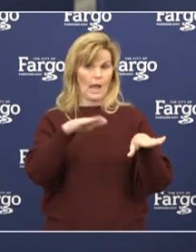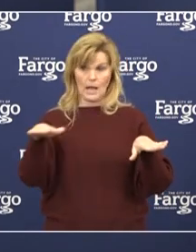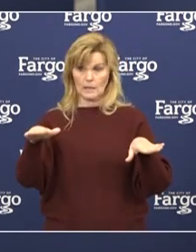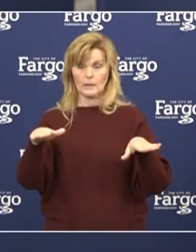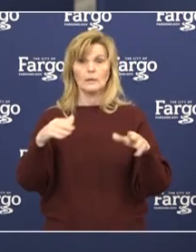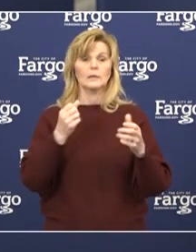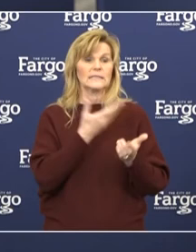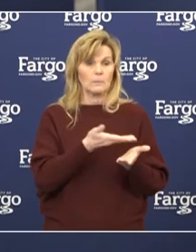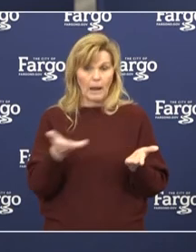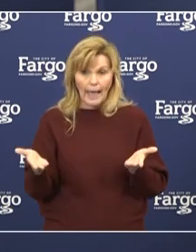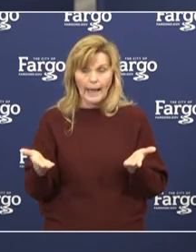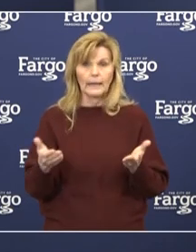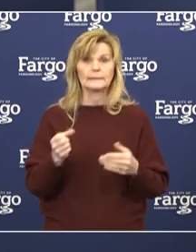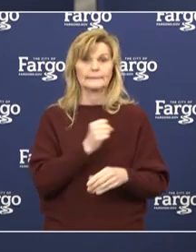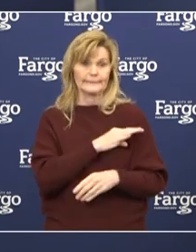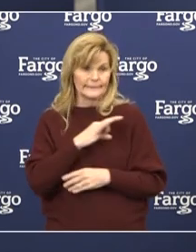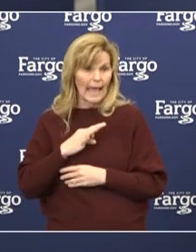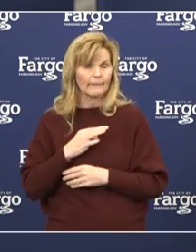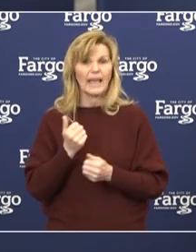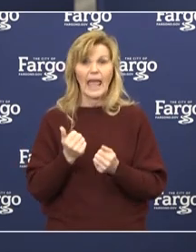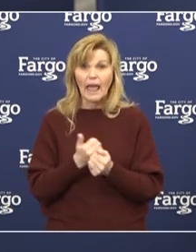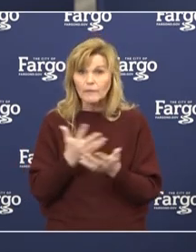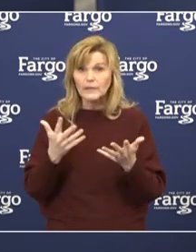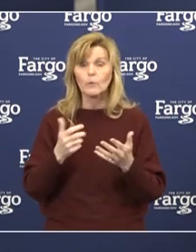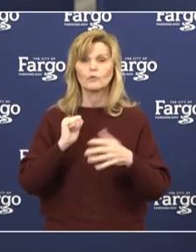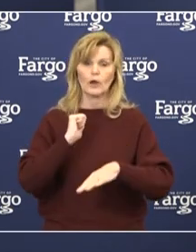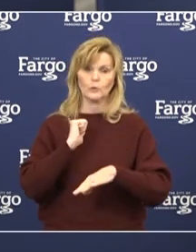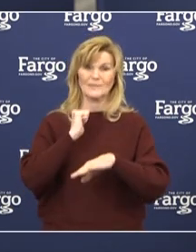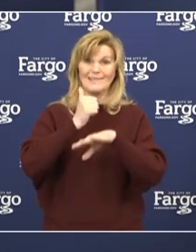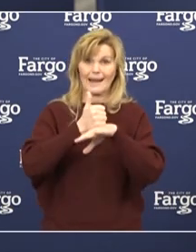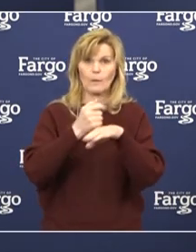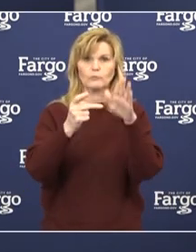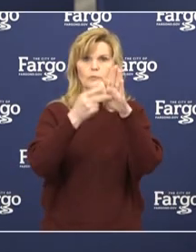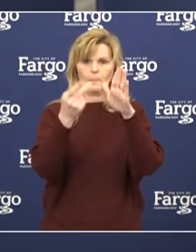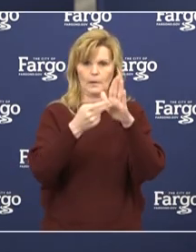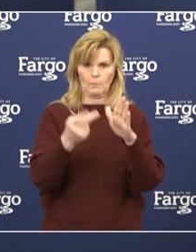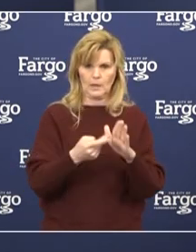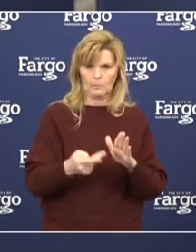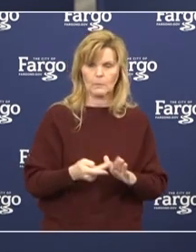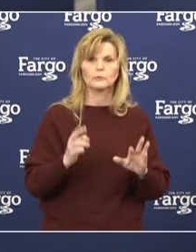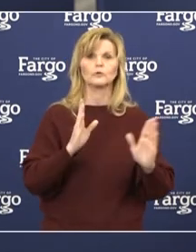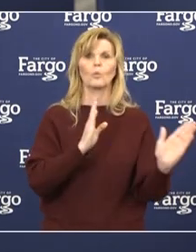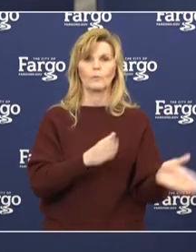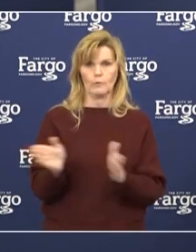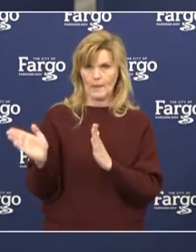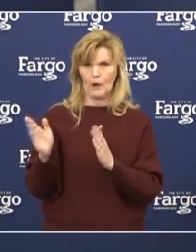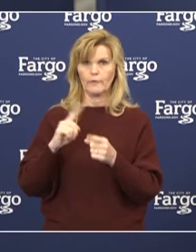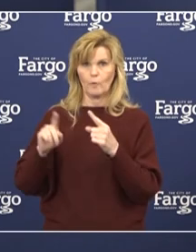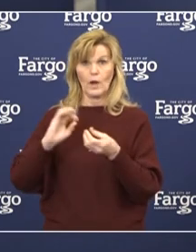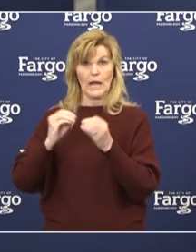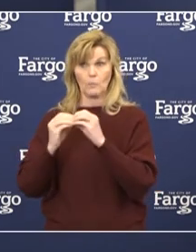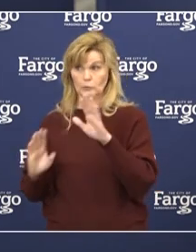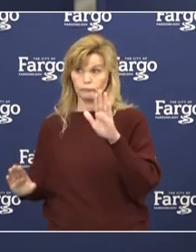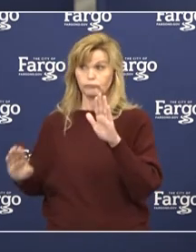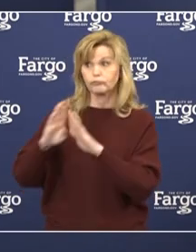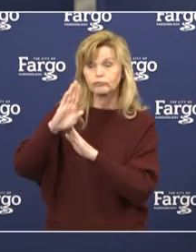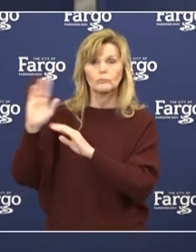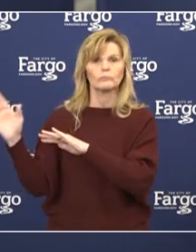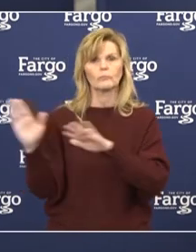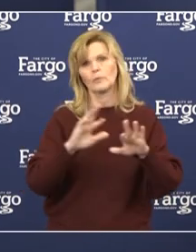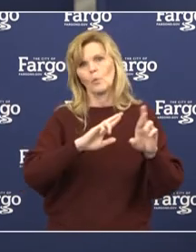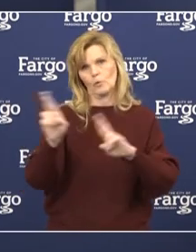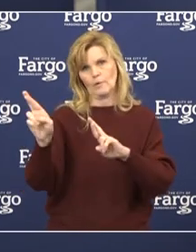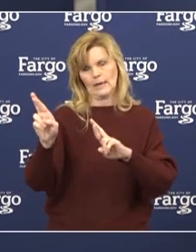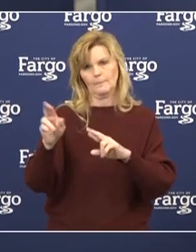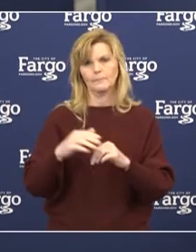supply space and staff, to meet those potential acute needs of our communities. As part of